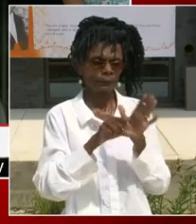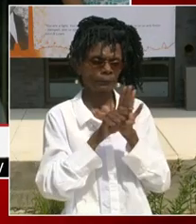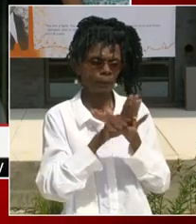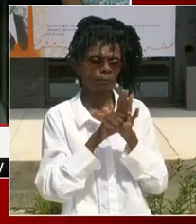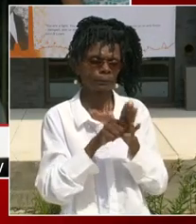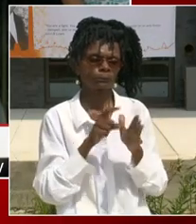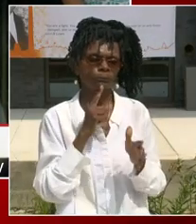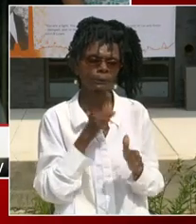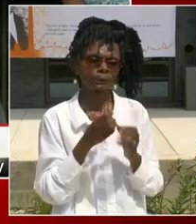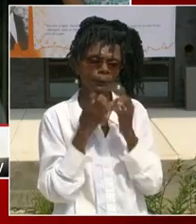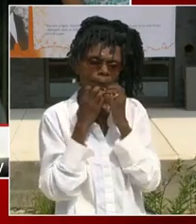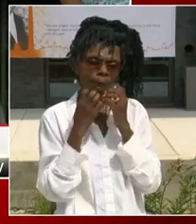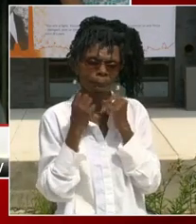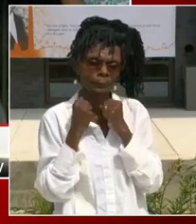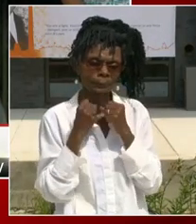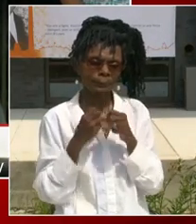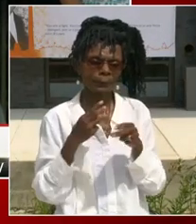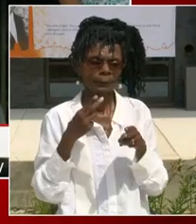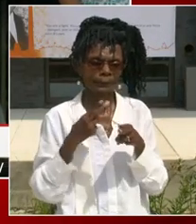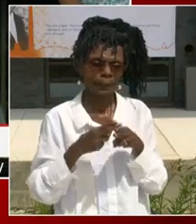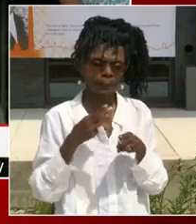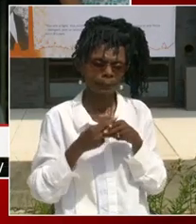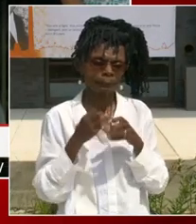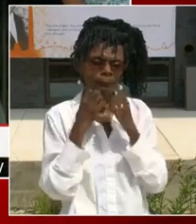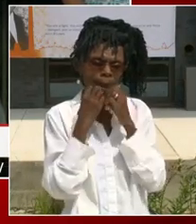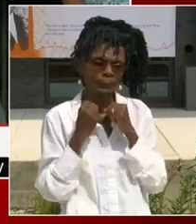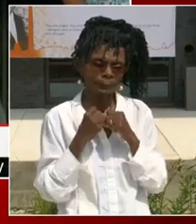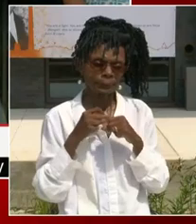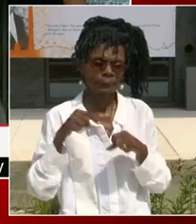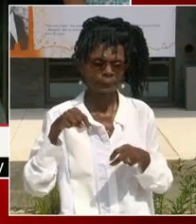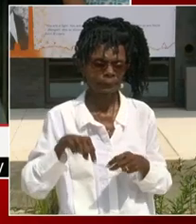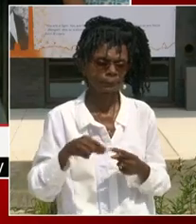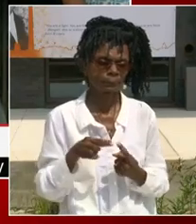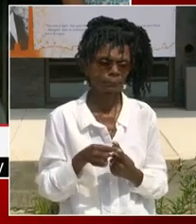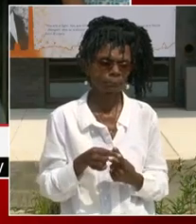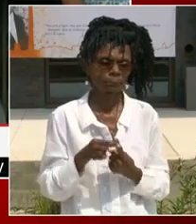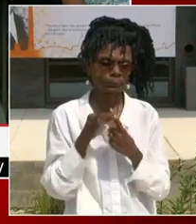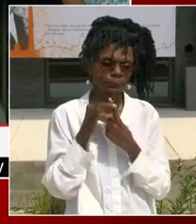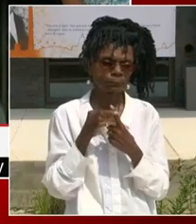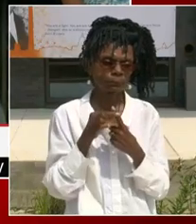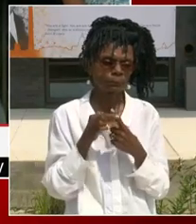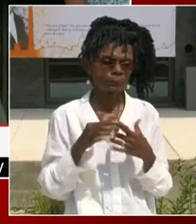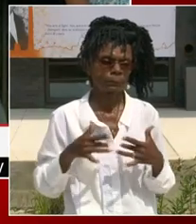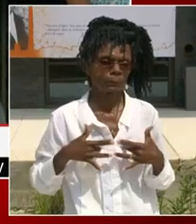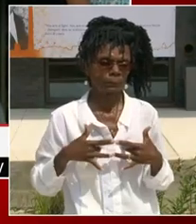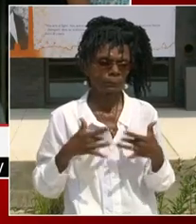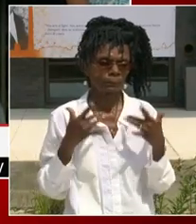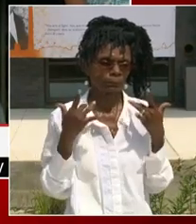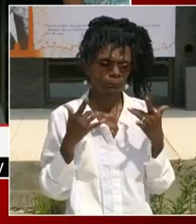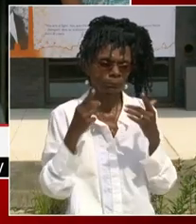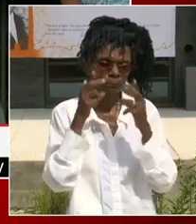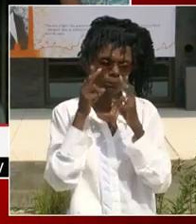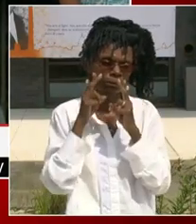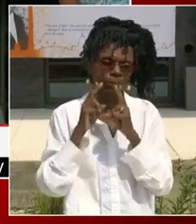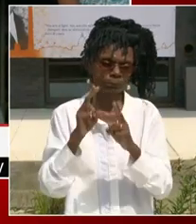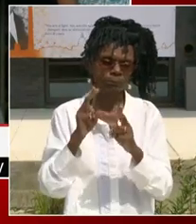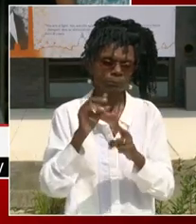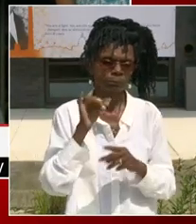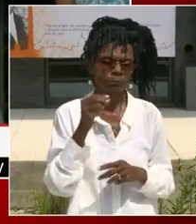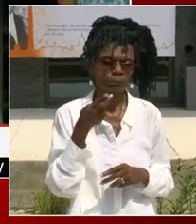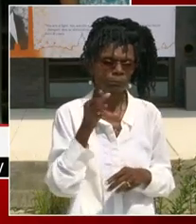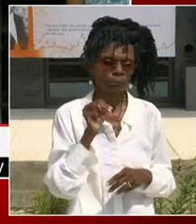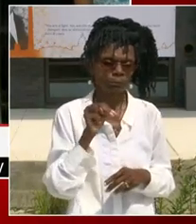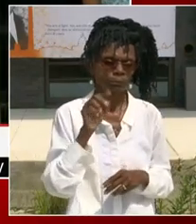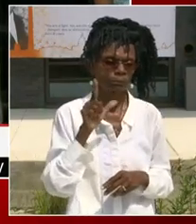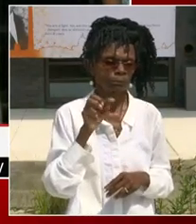is a beautiful occasion to honor John Lewis and for our students on Monday morning to walk into this building ready to make good trouble and for our